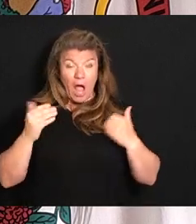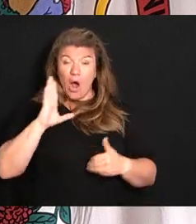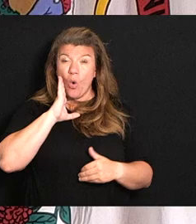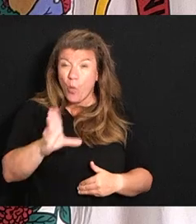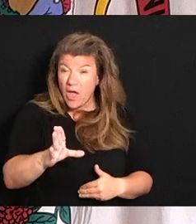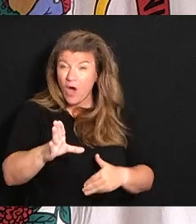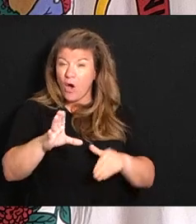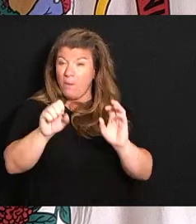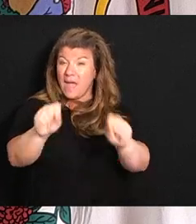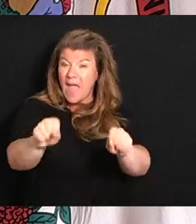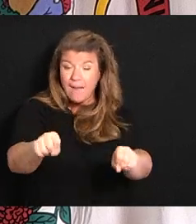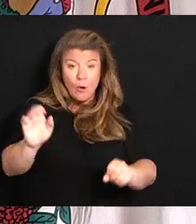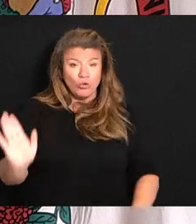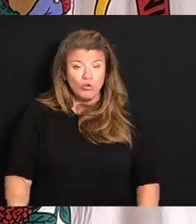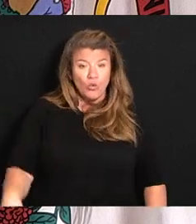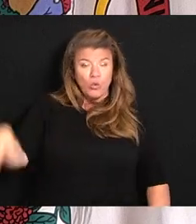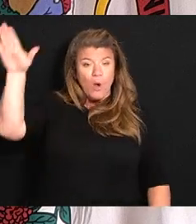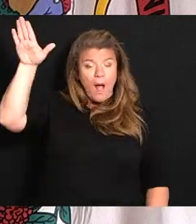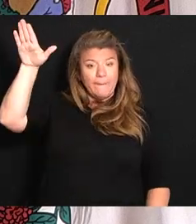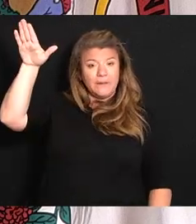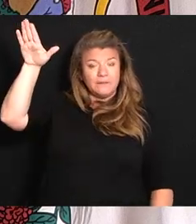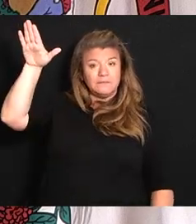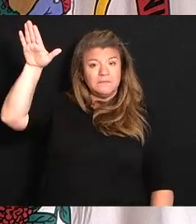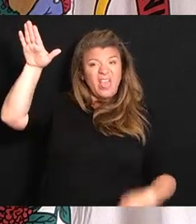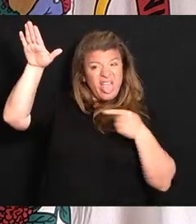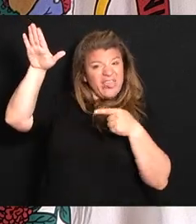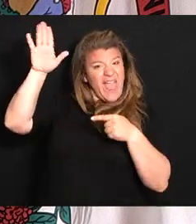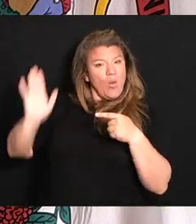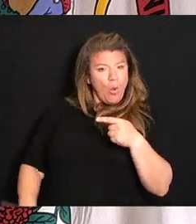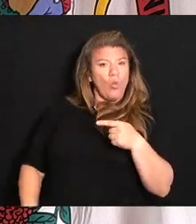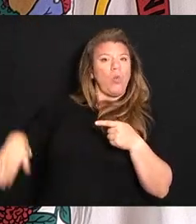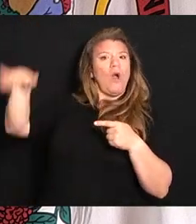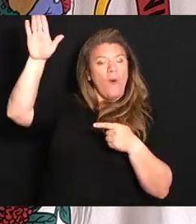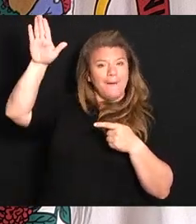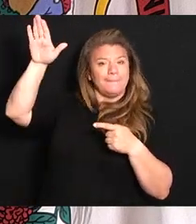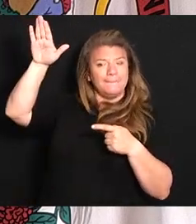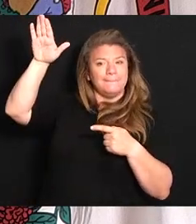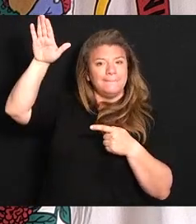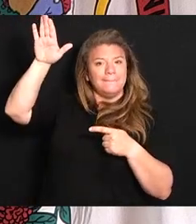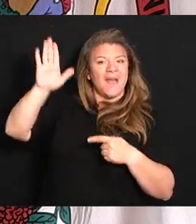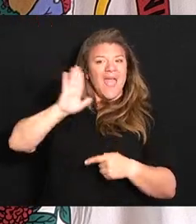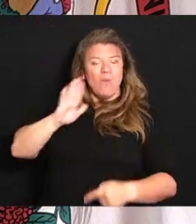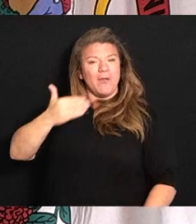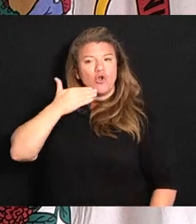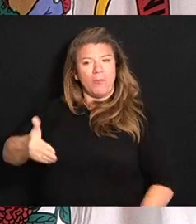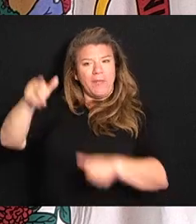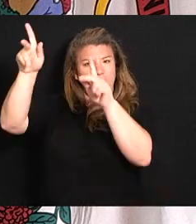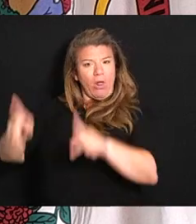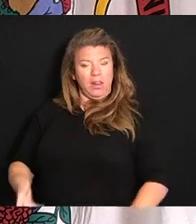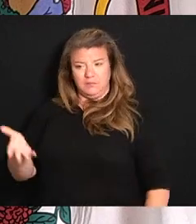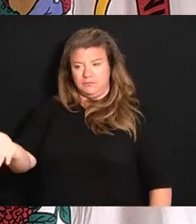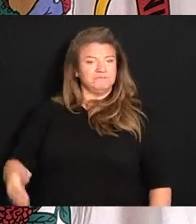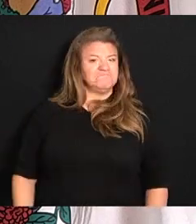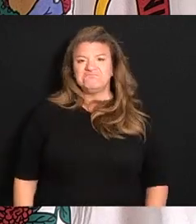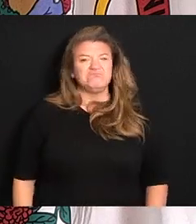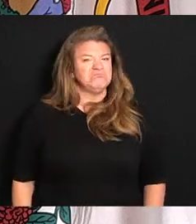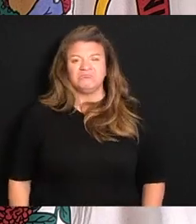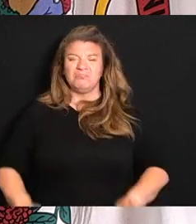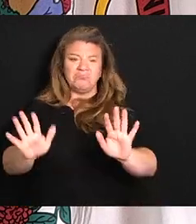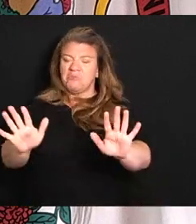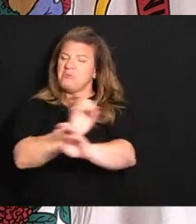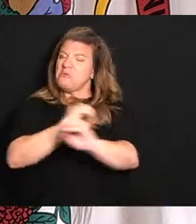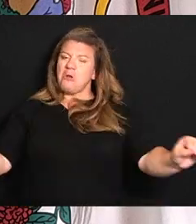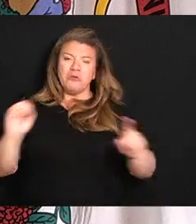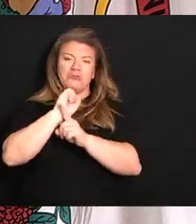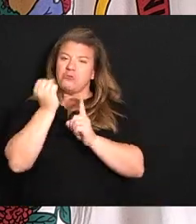to be able to grow up. They're going to grow up and they're going to be good citizens, all of them. We're not going to have situations